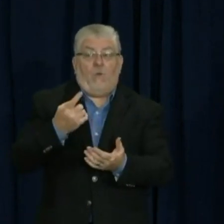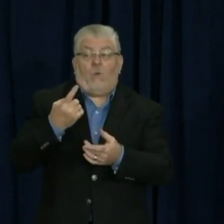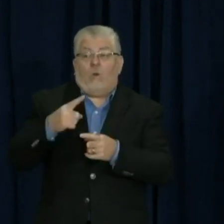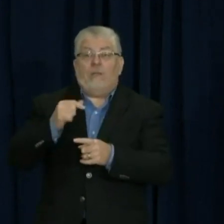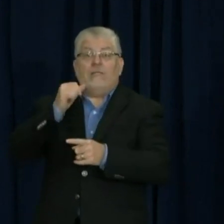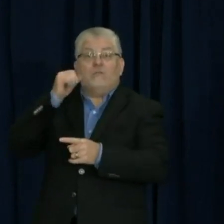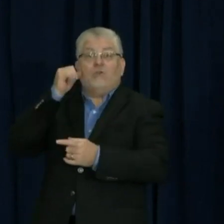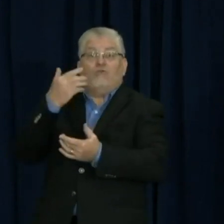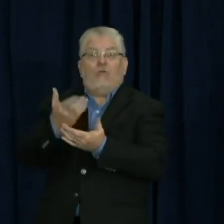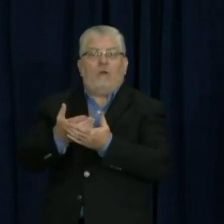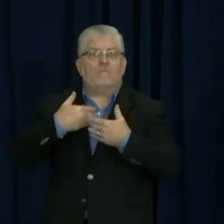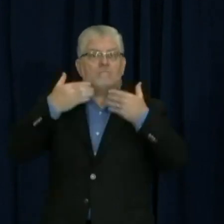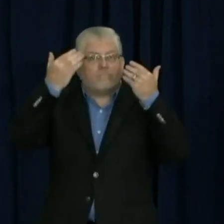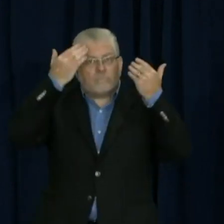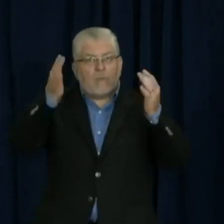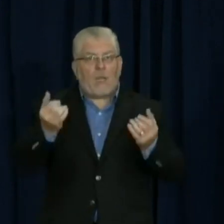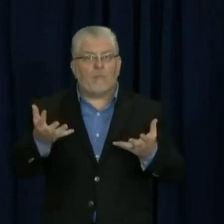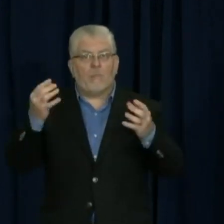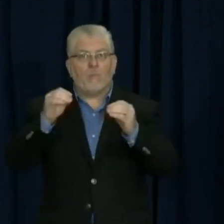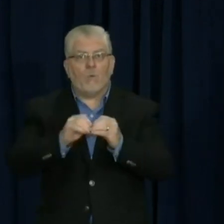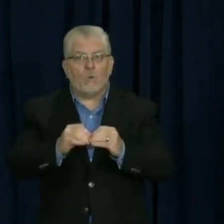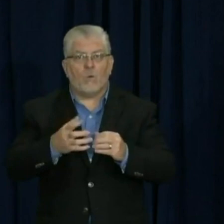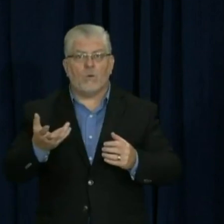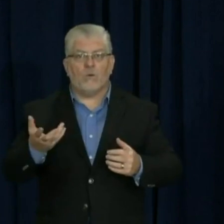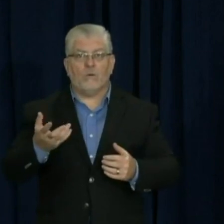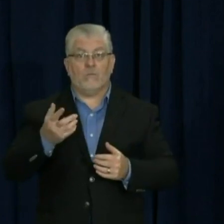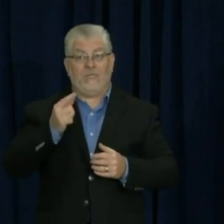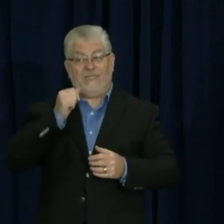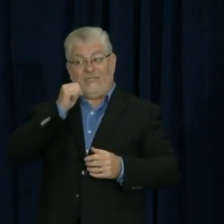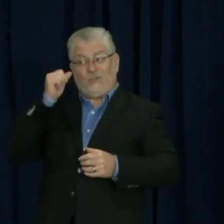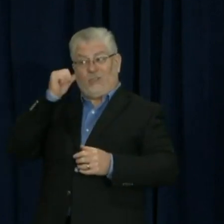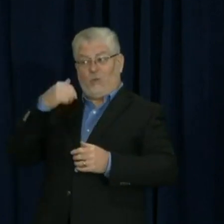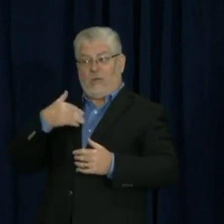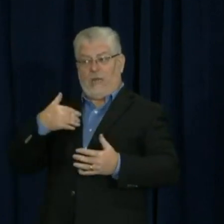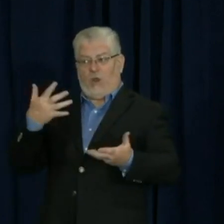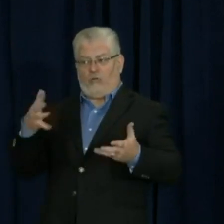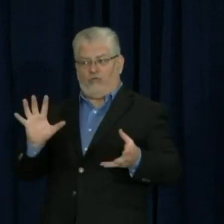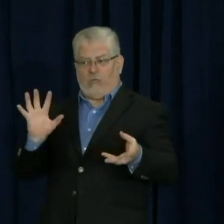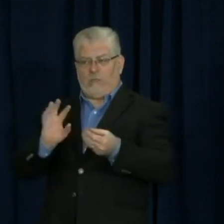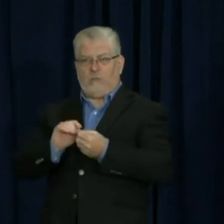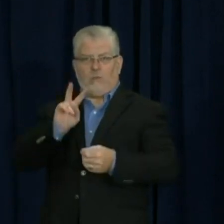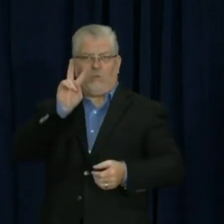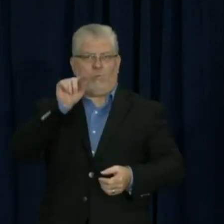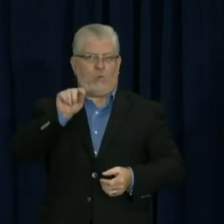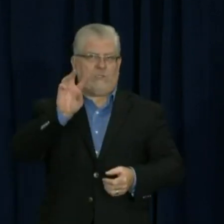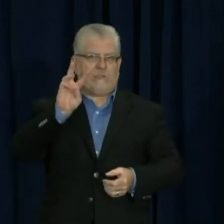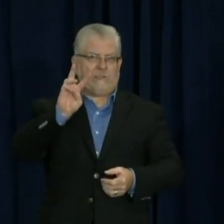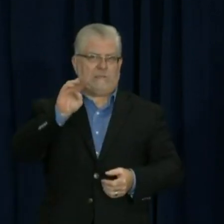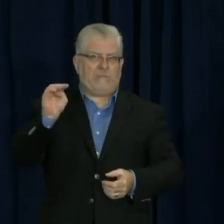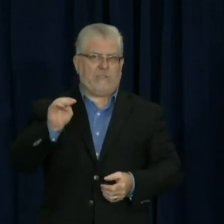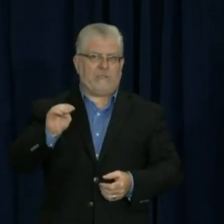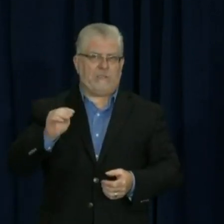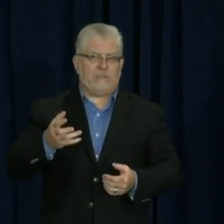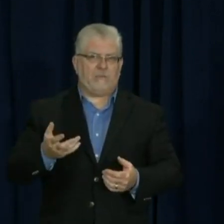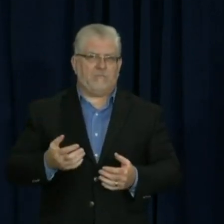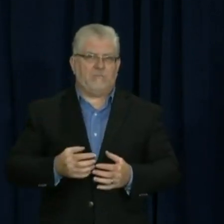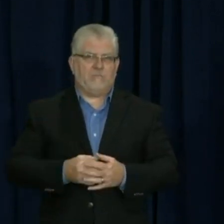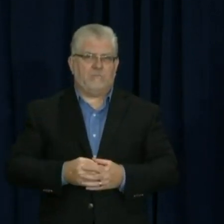some point, it was just under 2.6 million that had been cast. And that's when I think I said it was 83